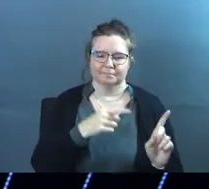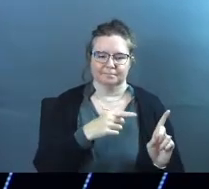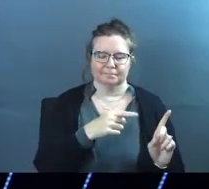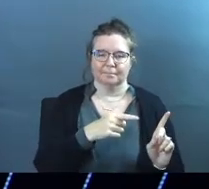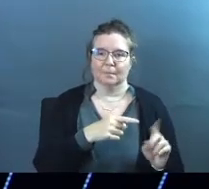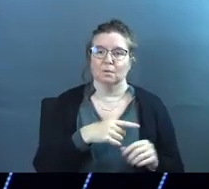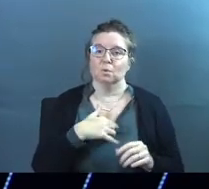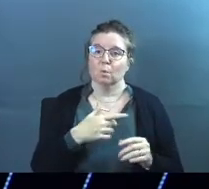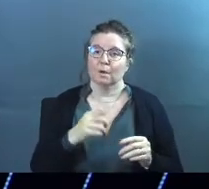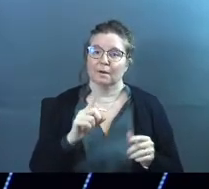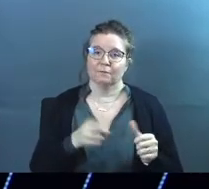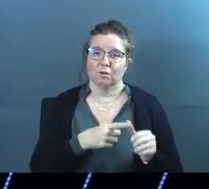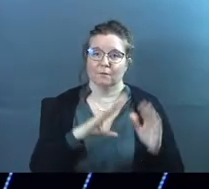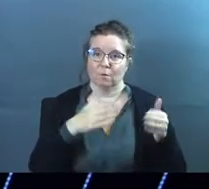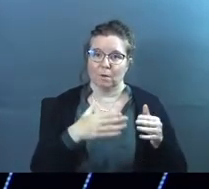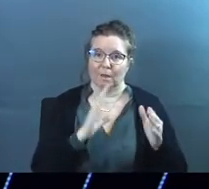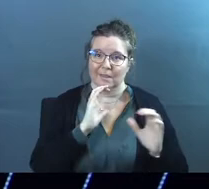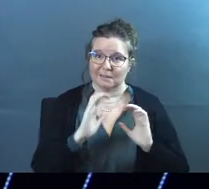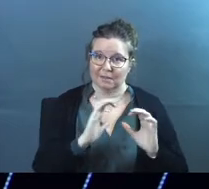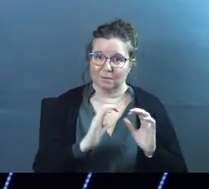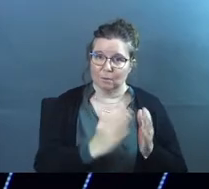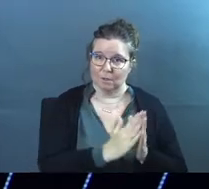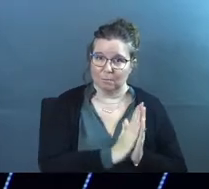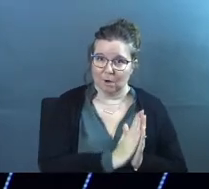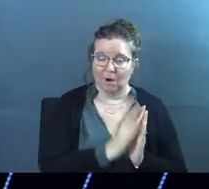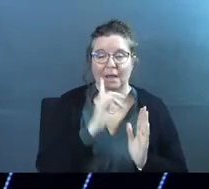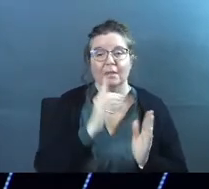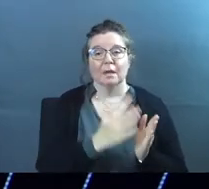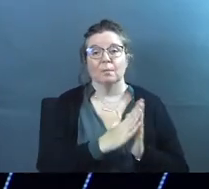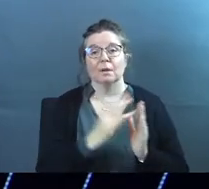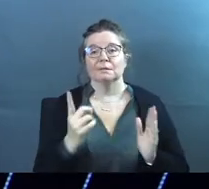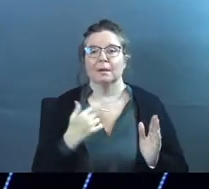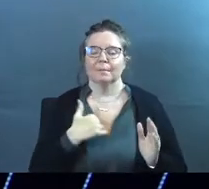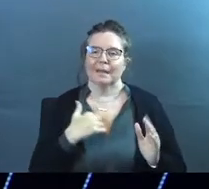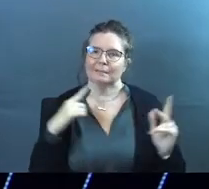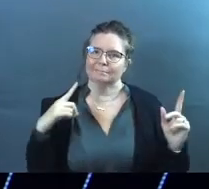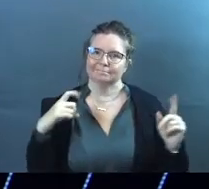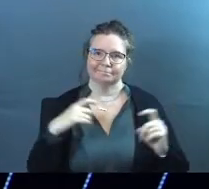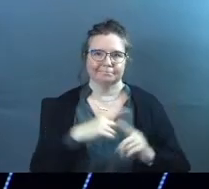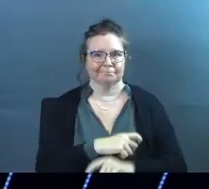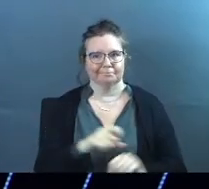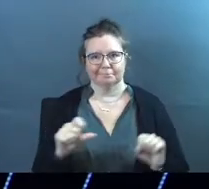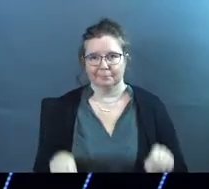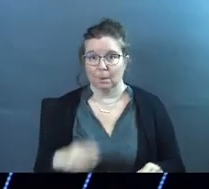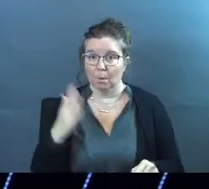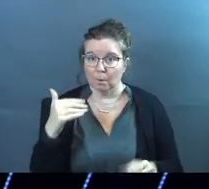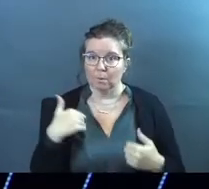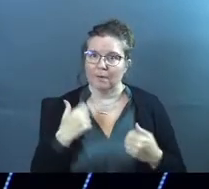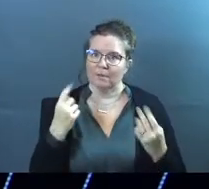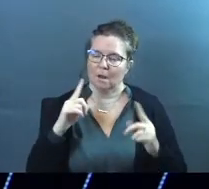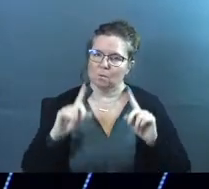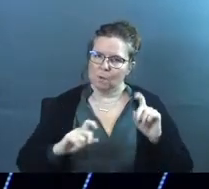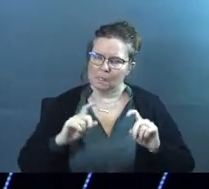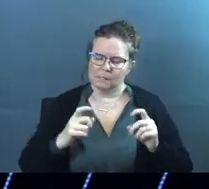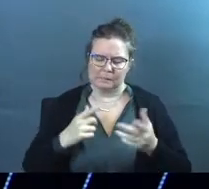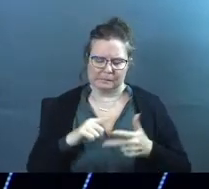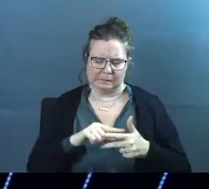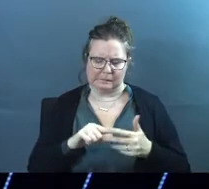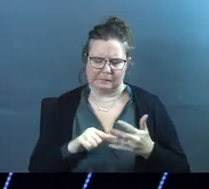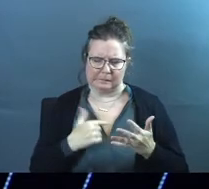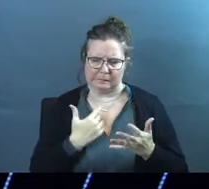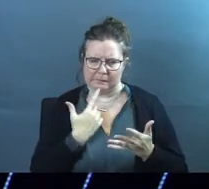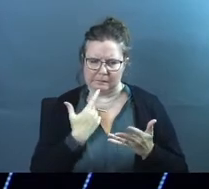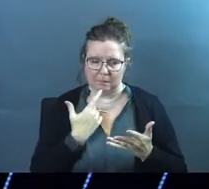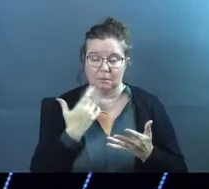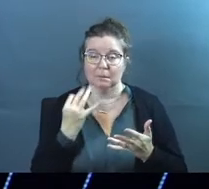just this conversation on prayer, and I think prayer is something that is kind of complex for a lot of us, right? We have a lot of questions when it comes to